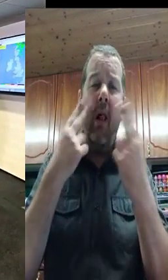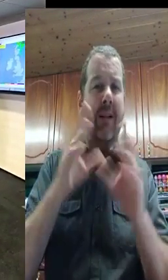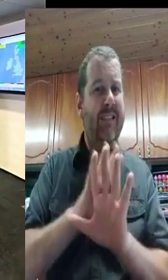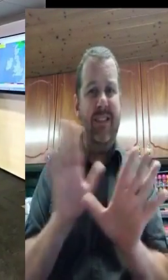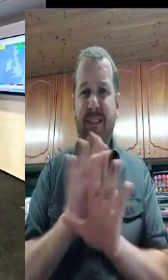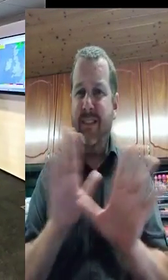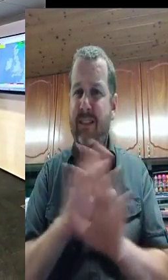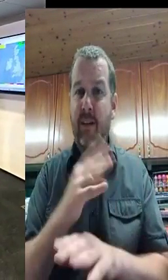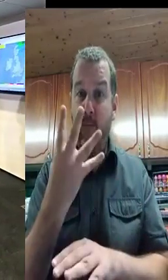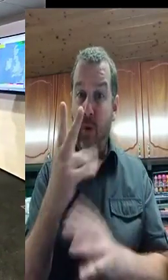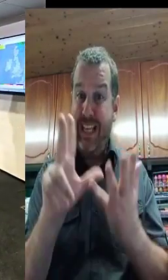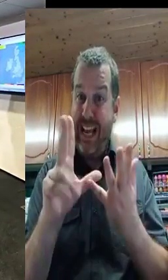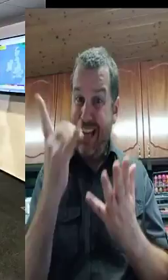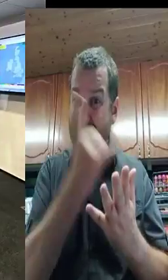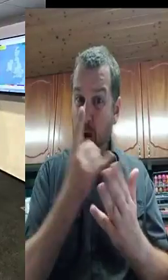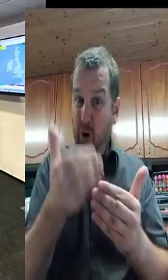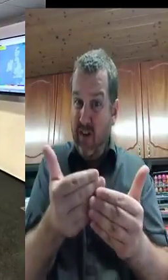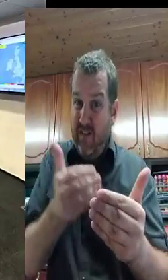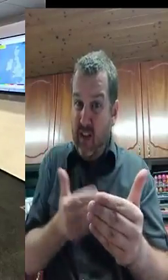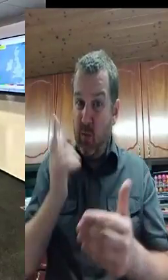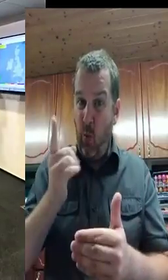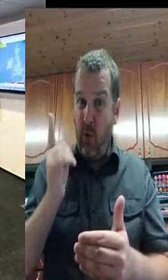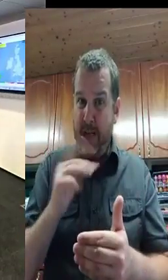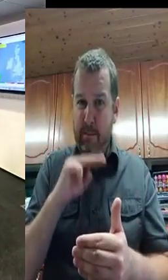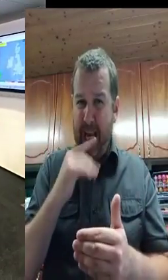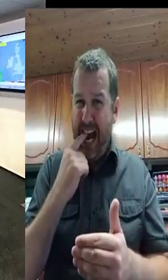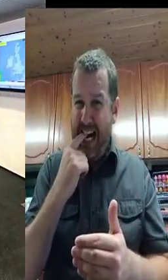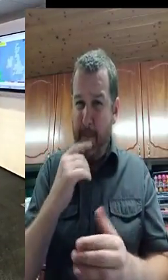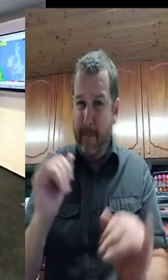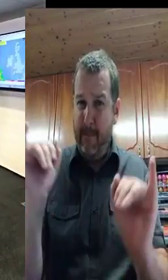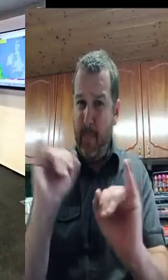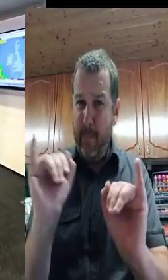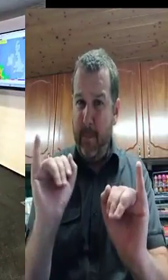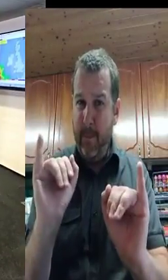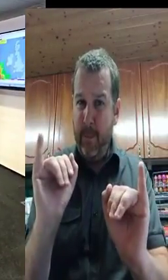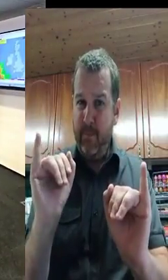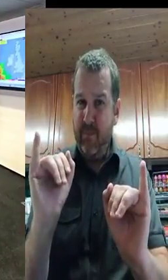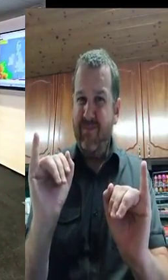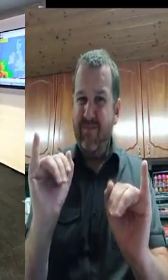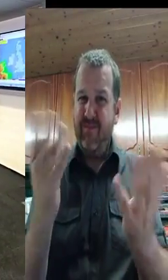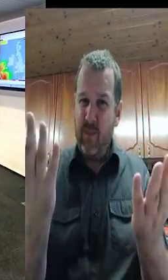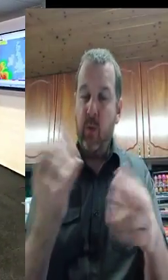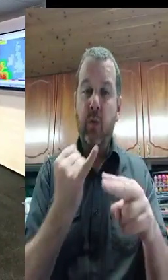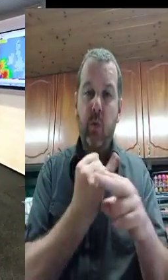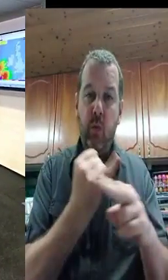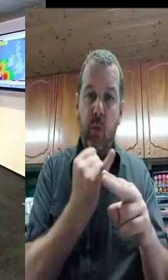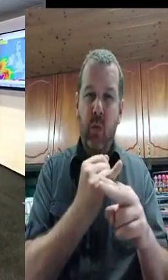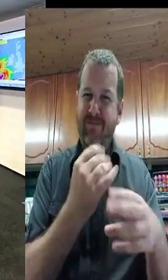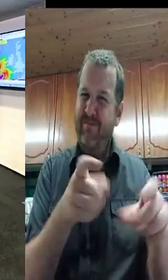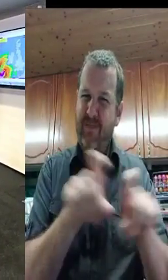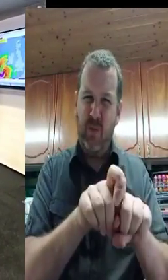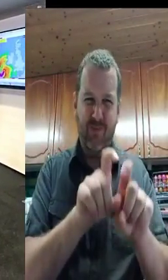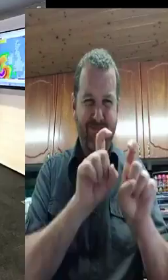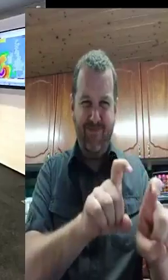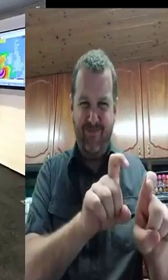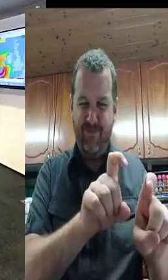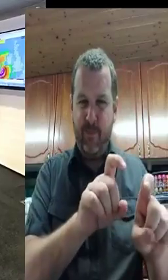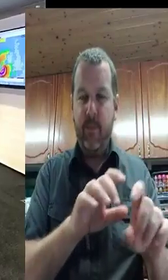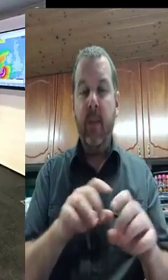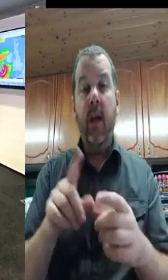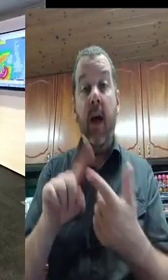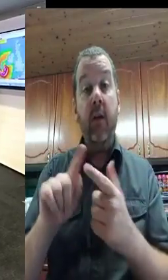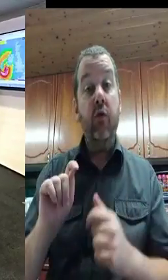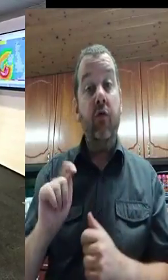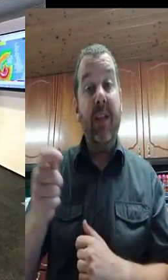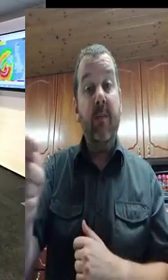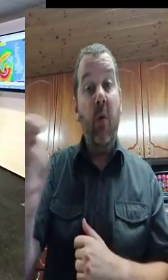afternoon. As has been kind of pointed out here, this is a